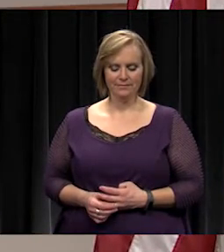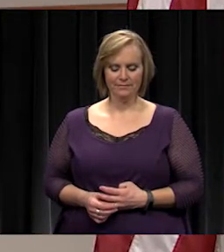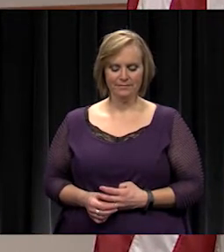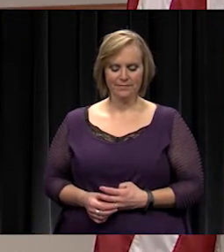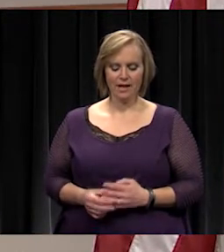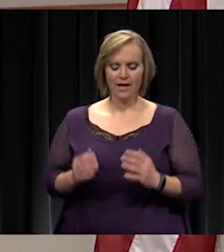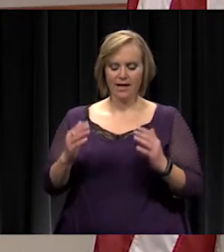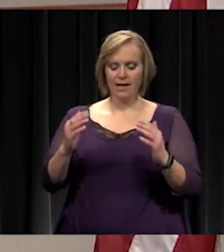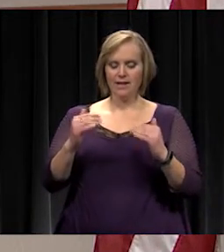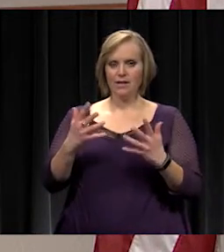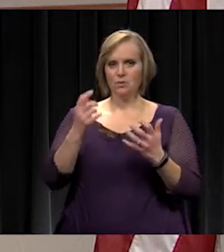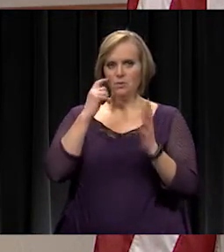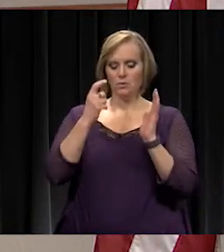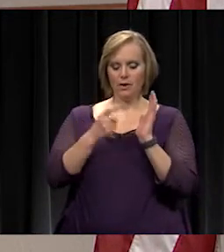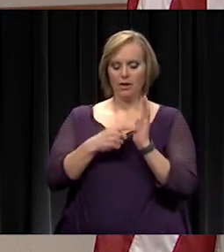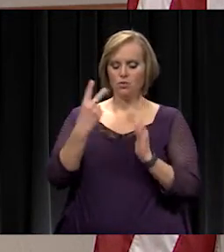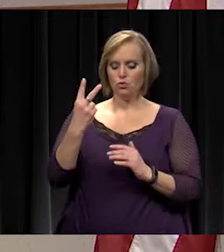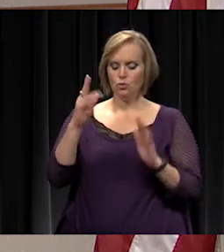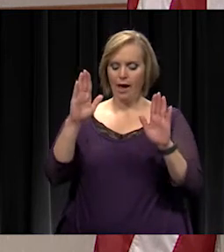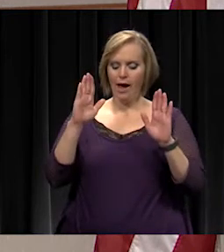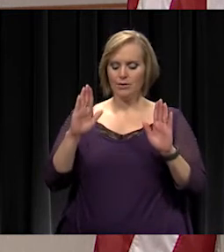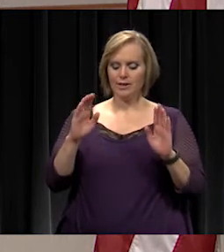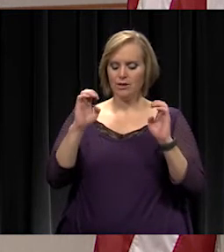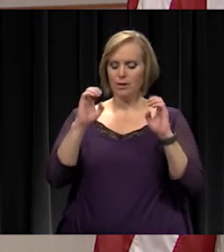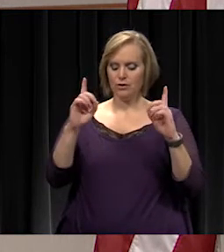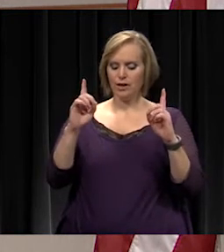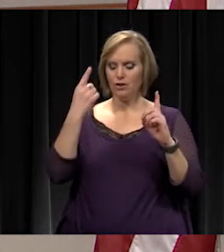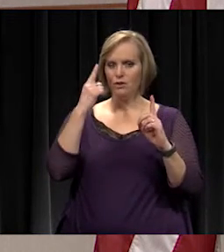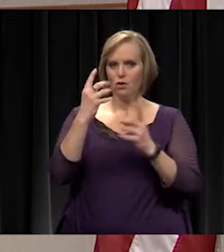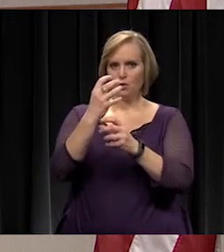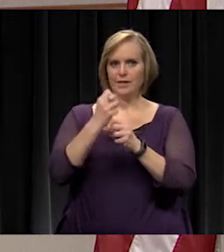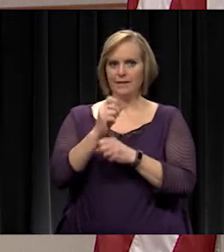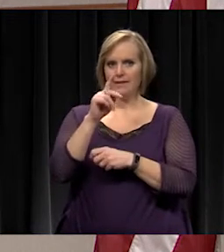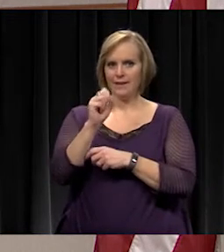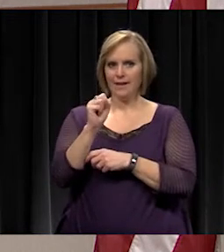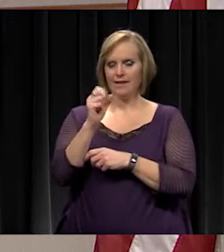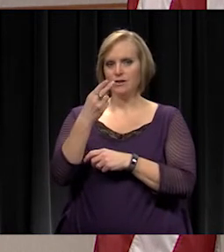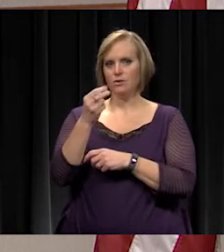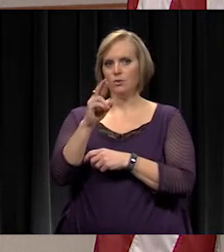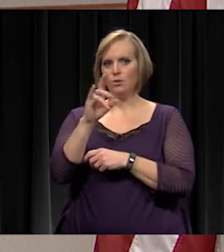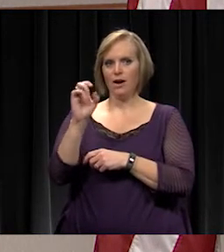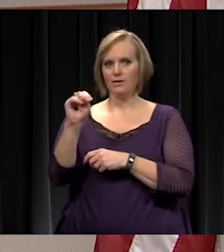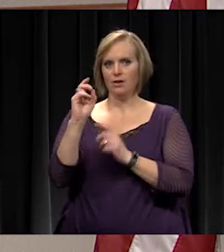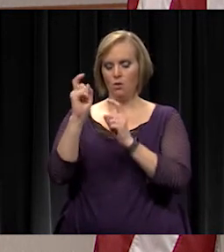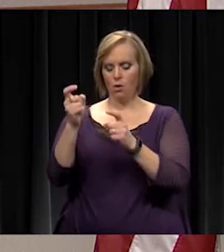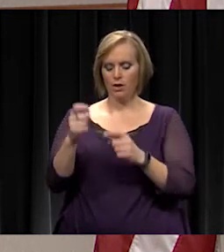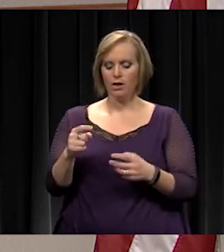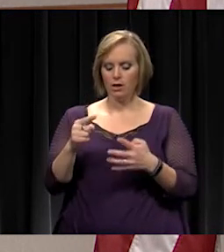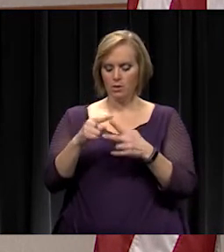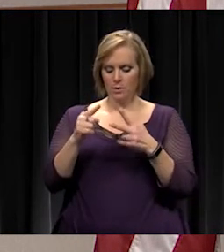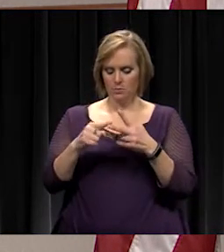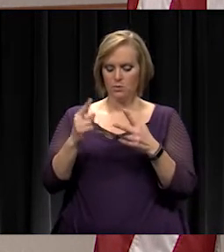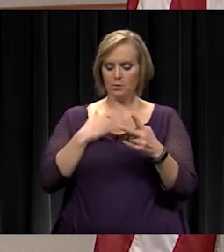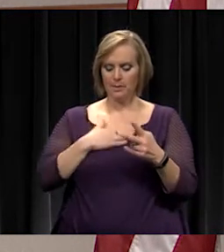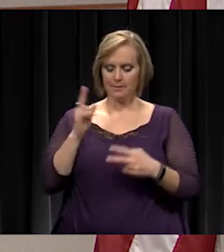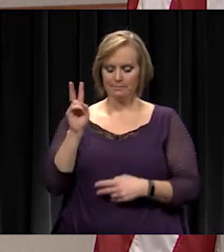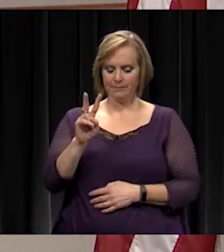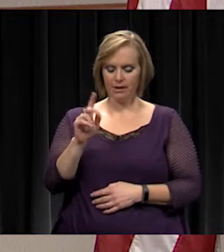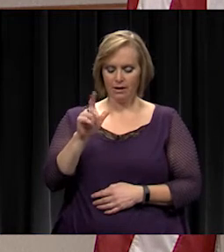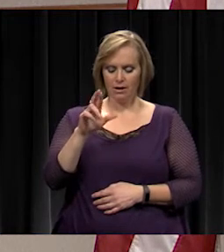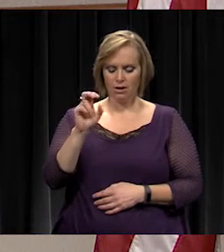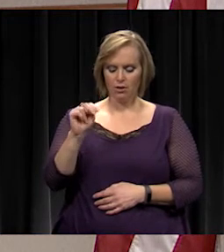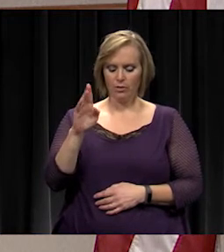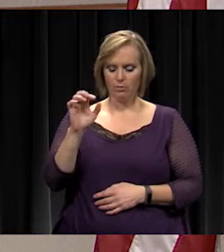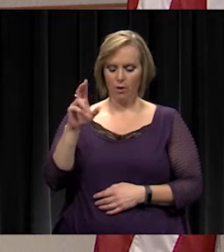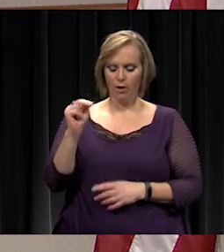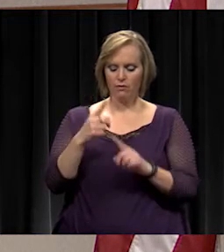Next, we'd like to recognize two outstanding educators for receiving the Kansas Horizon Award. Would the following please come forward? Lauren Brown